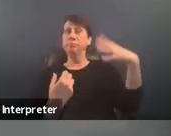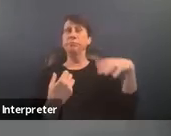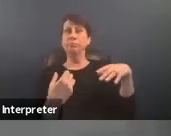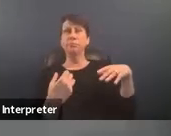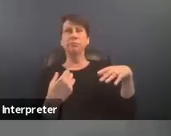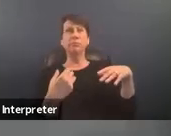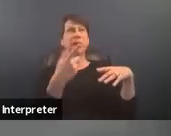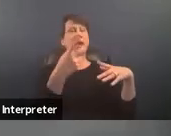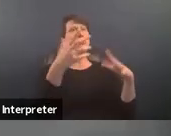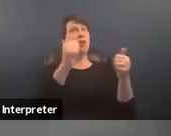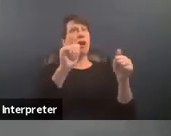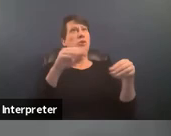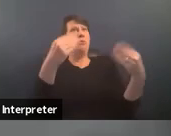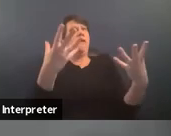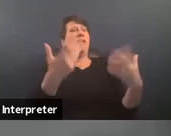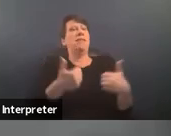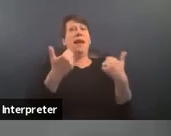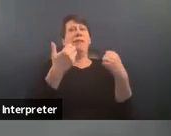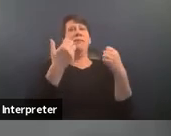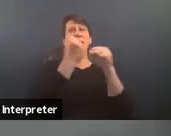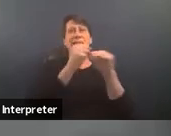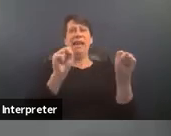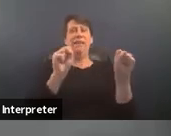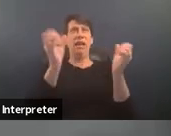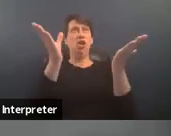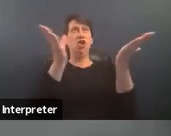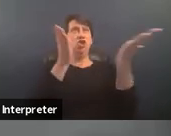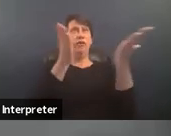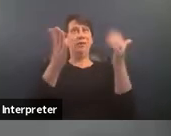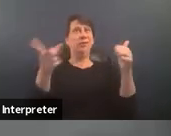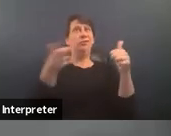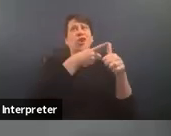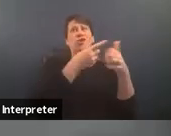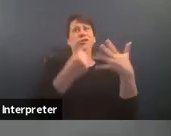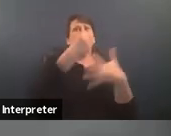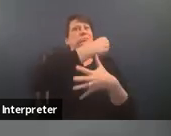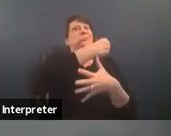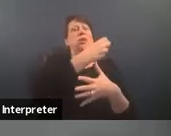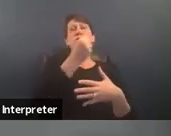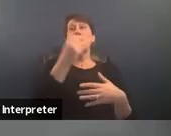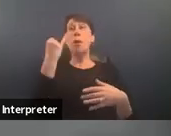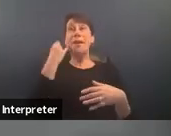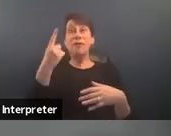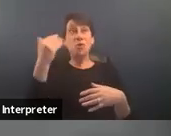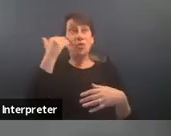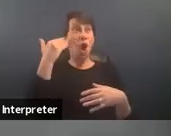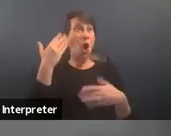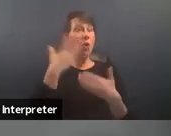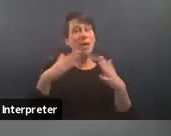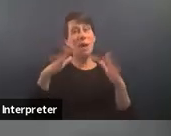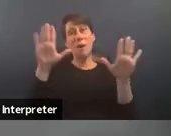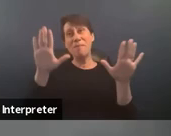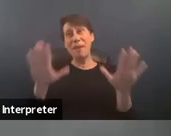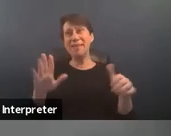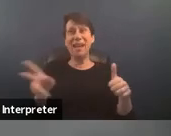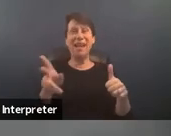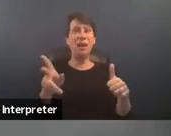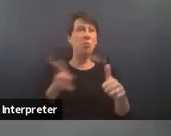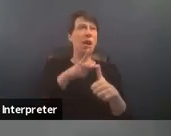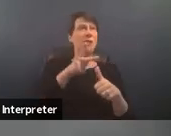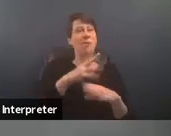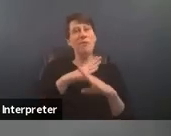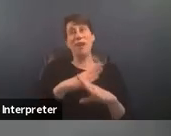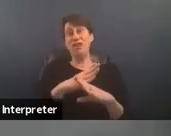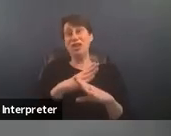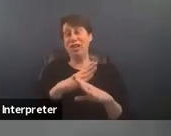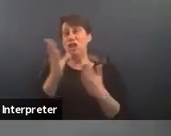services that respond to um survivors immediate crisis needs um so if you know some amazing primary prevention programs in your